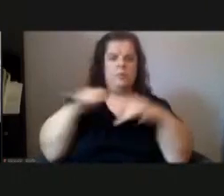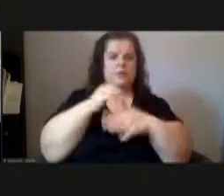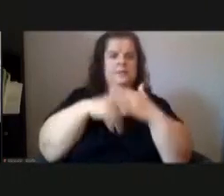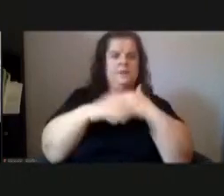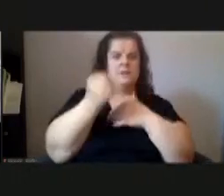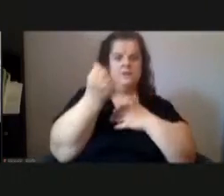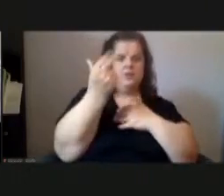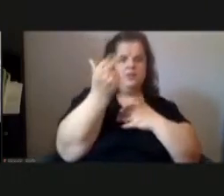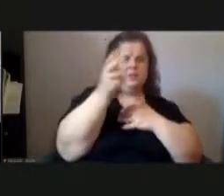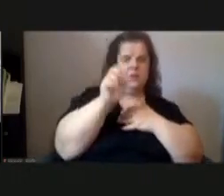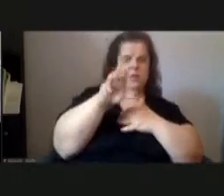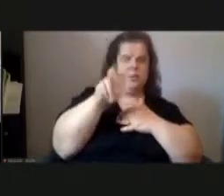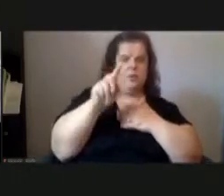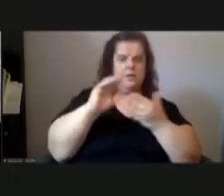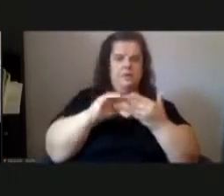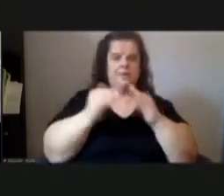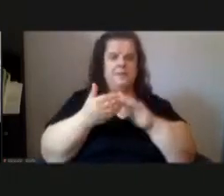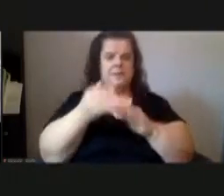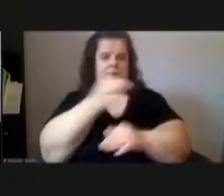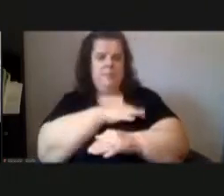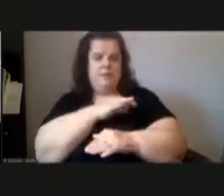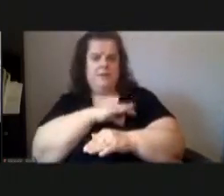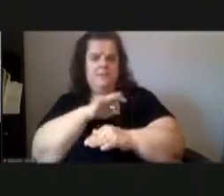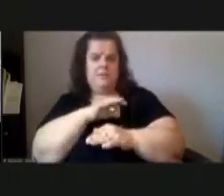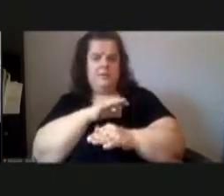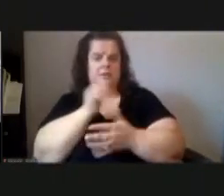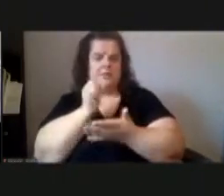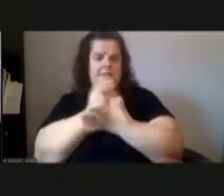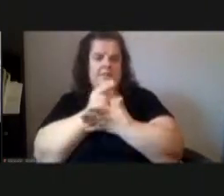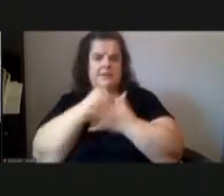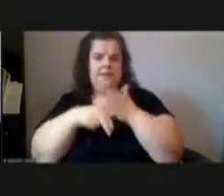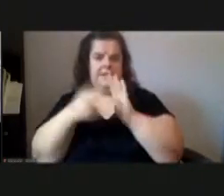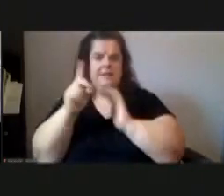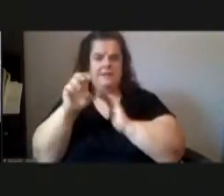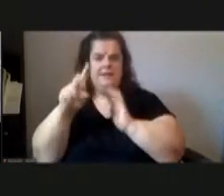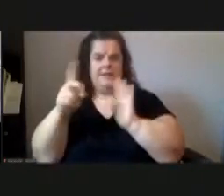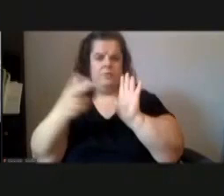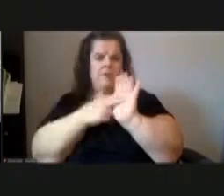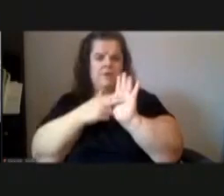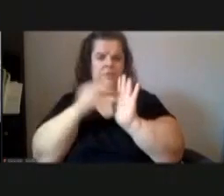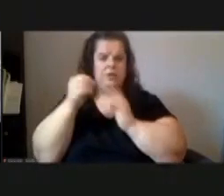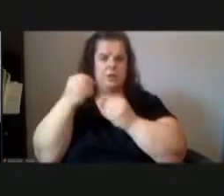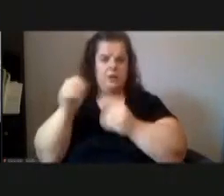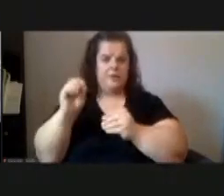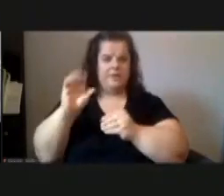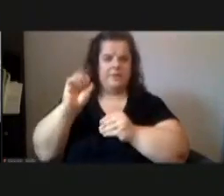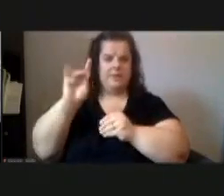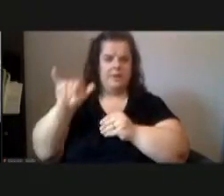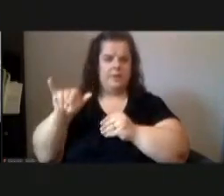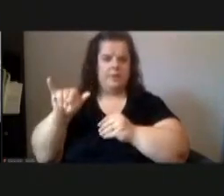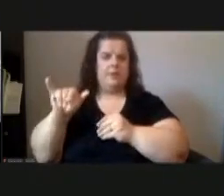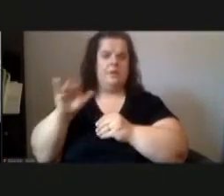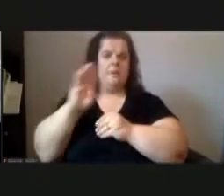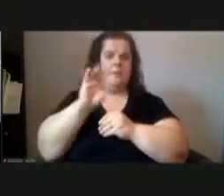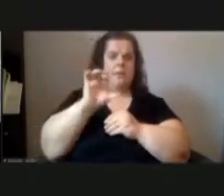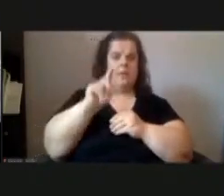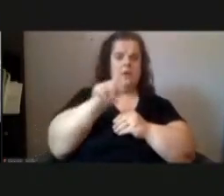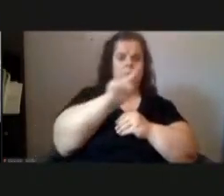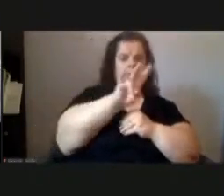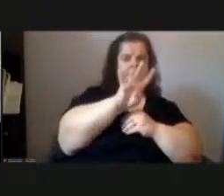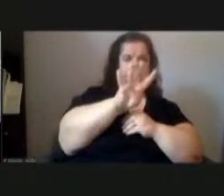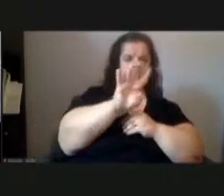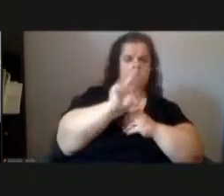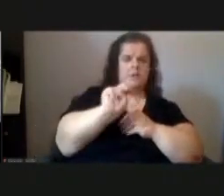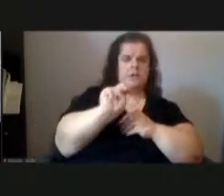in the 13th ward of the city of pittsburgh designated in the deed registry office of allegheny county is block 174 in